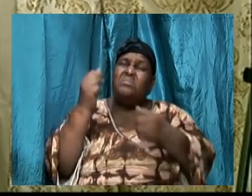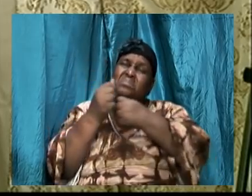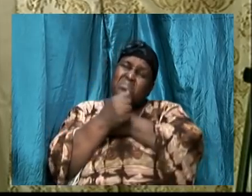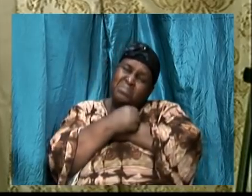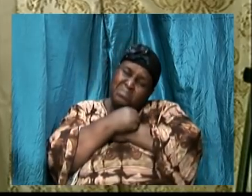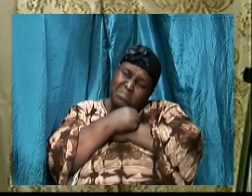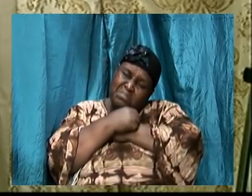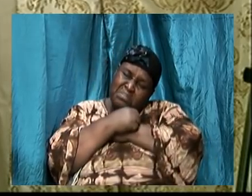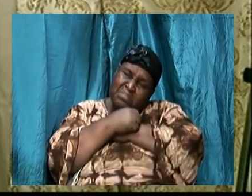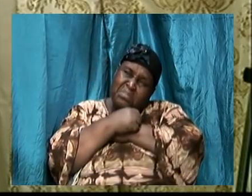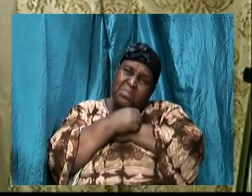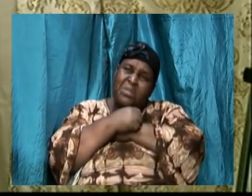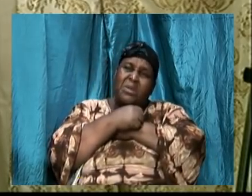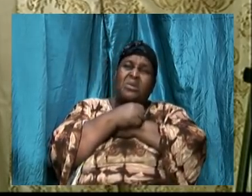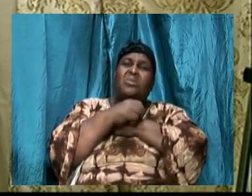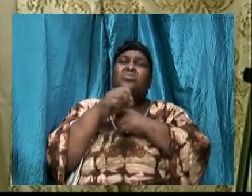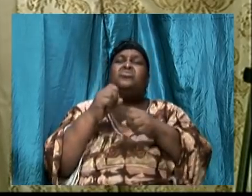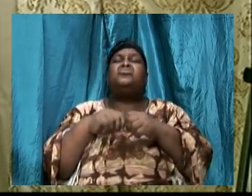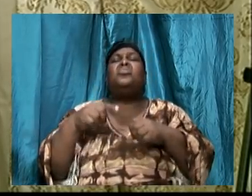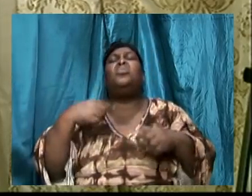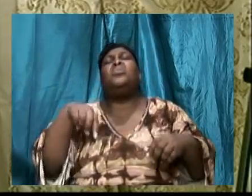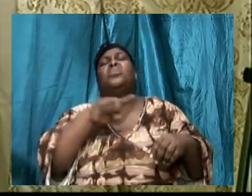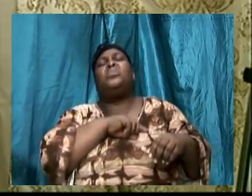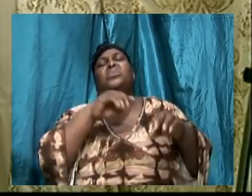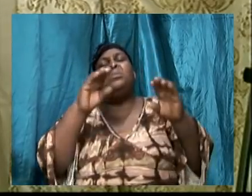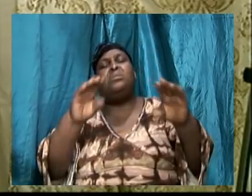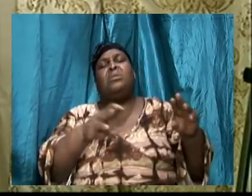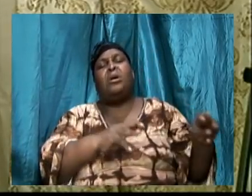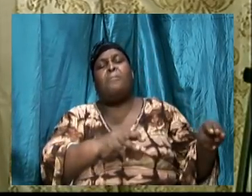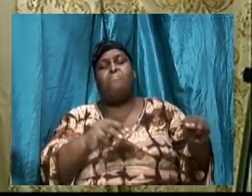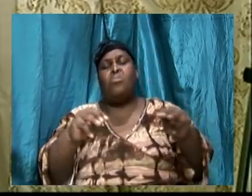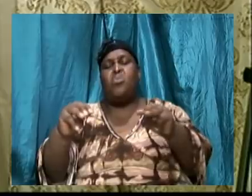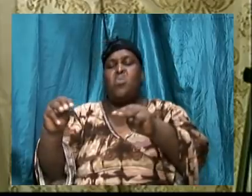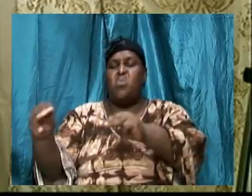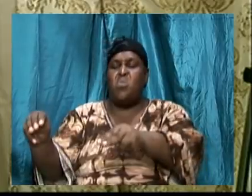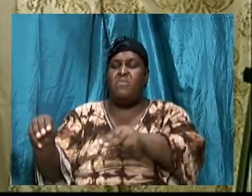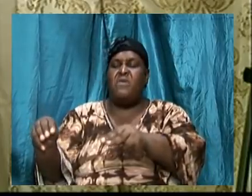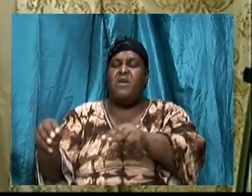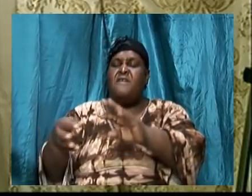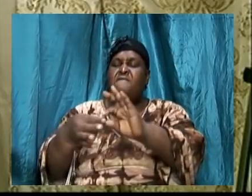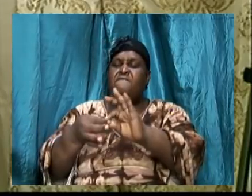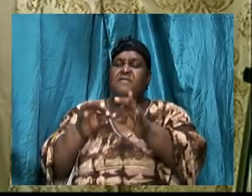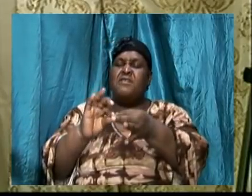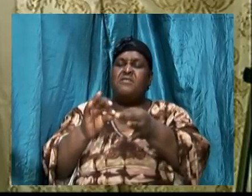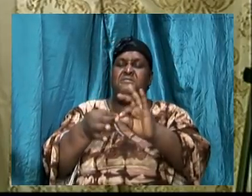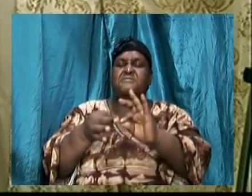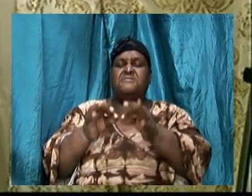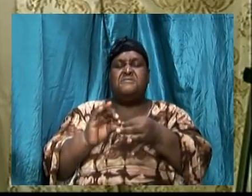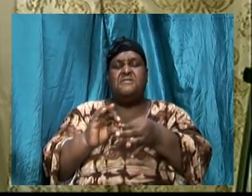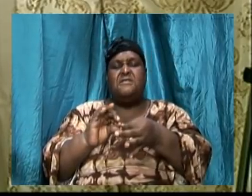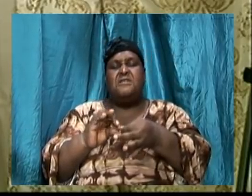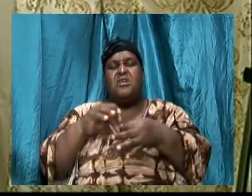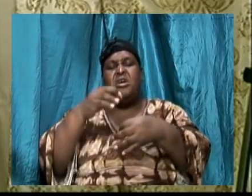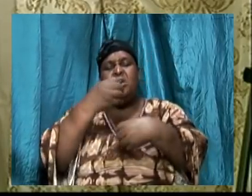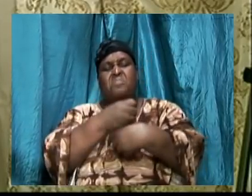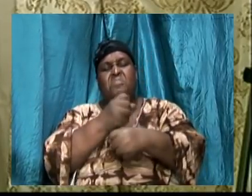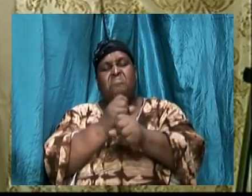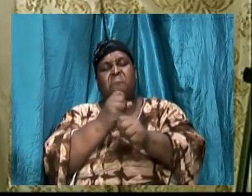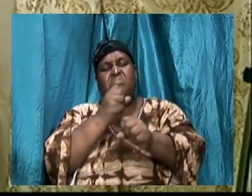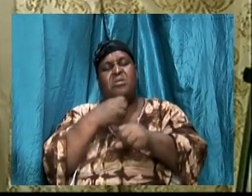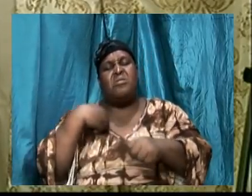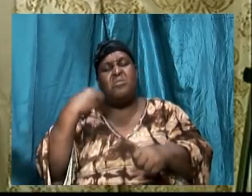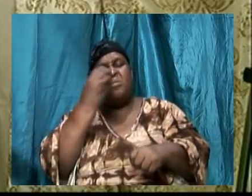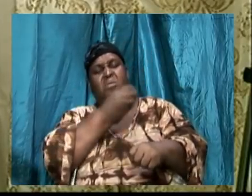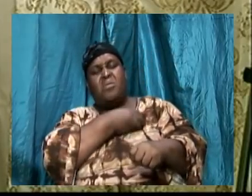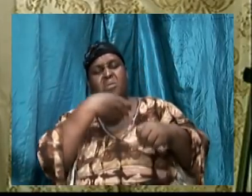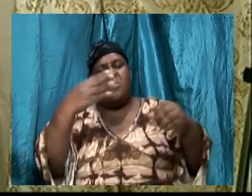extent that we can move and we can make adjustments and then we can align ourselves properly. We